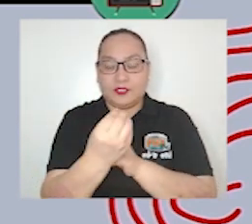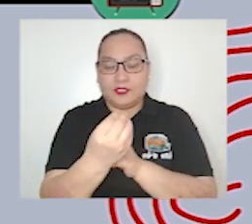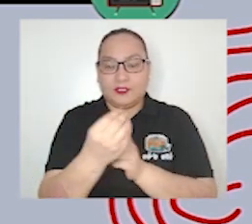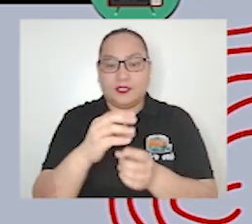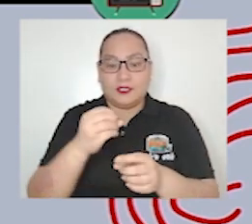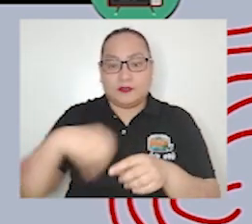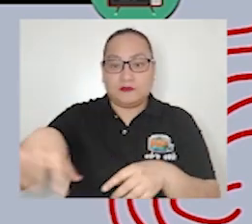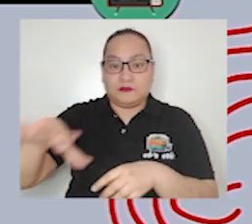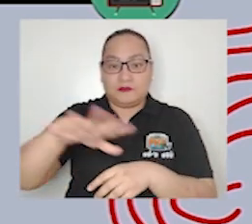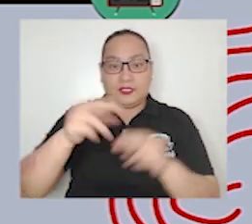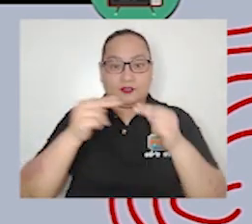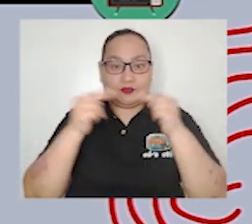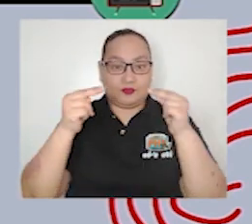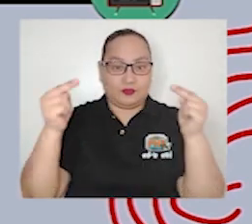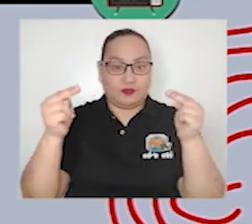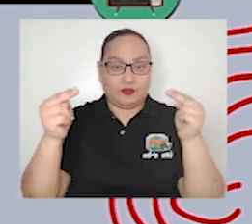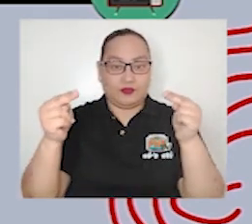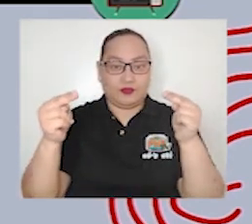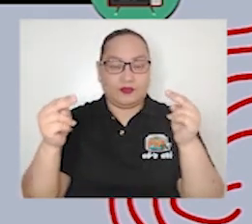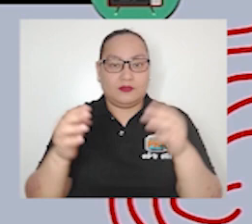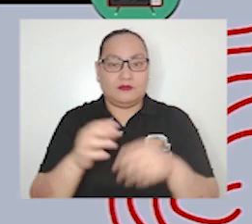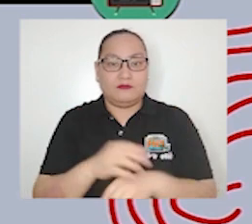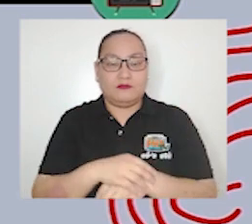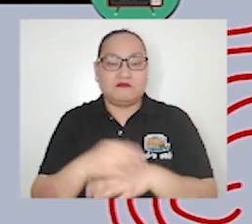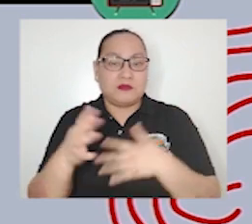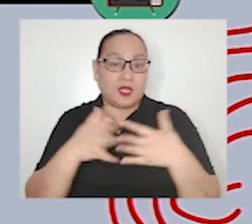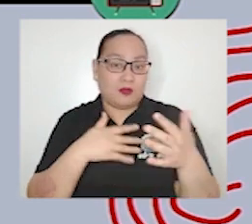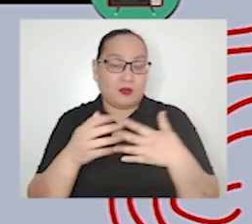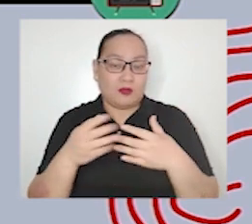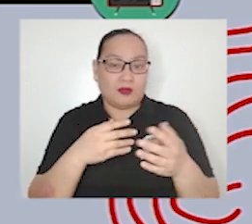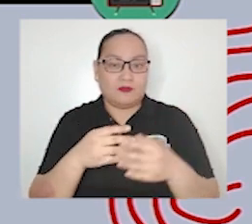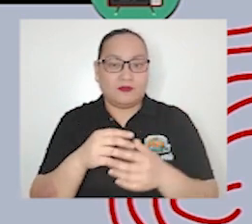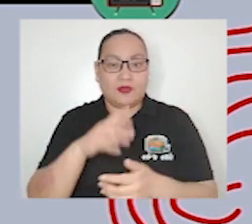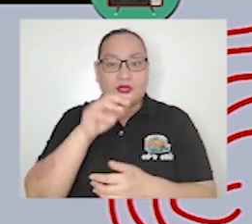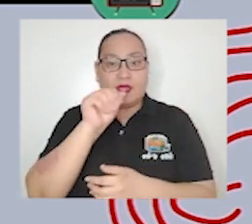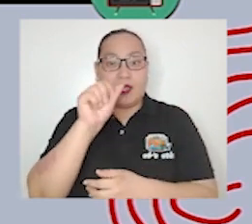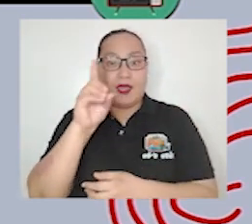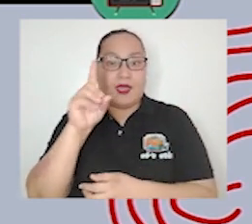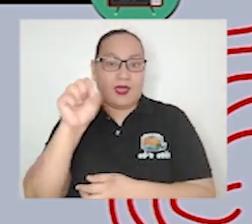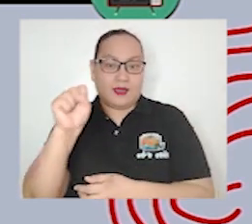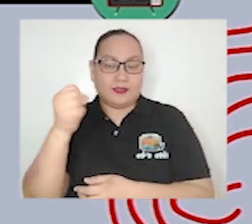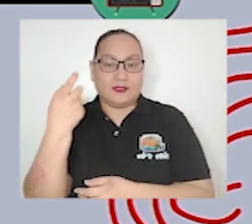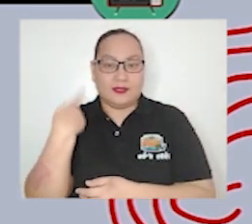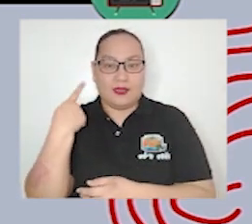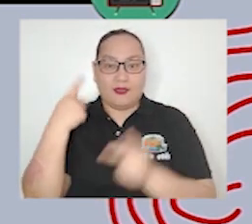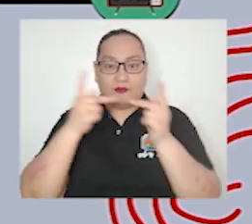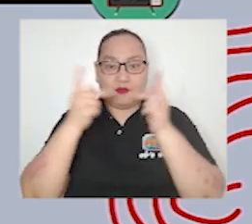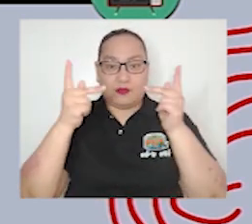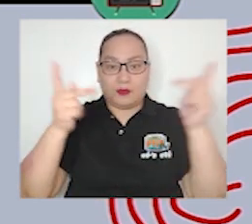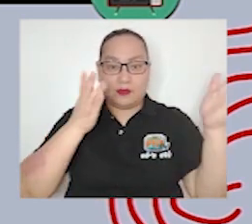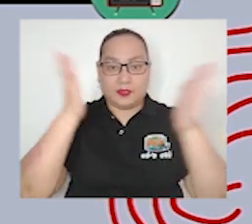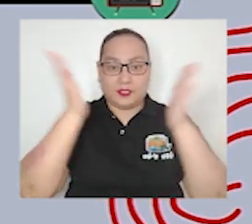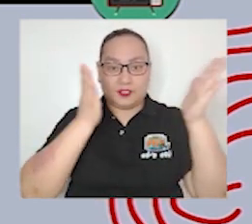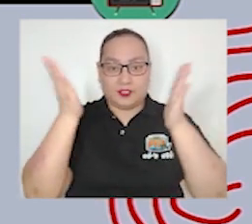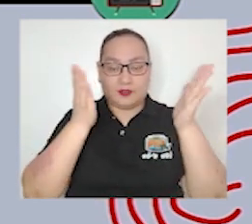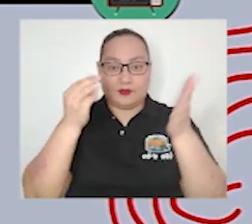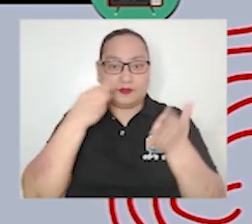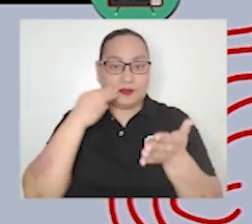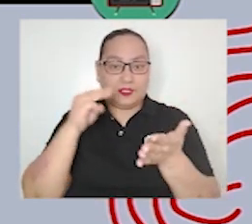advertisements also have some public service messages called the prestige advertisements